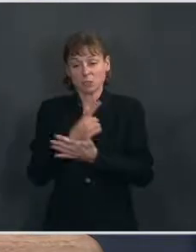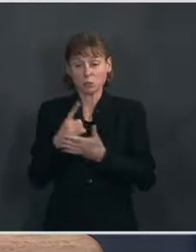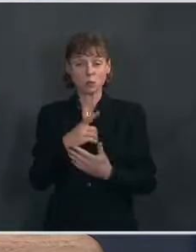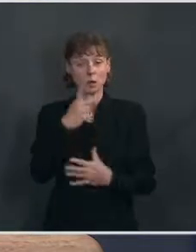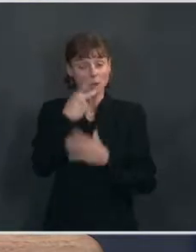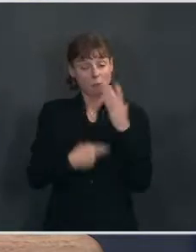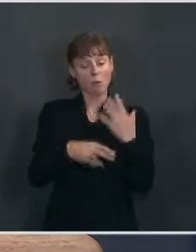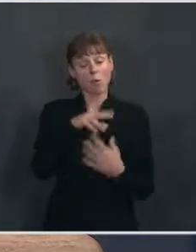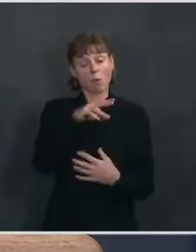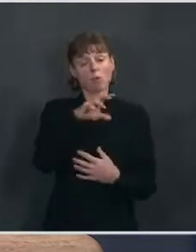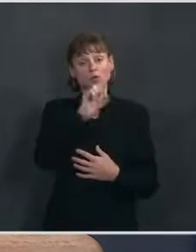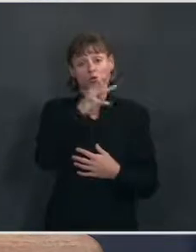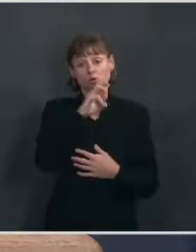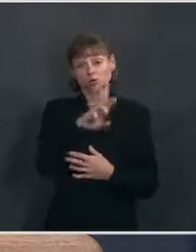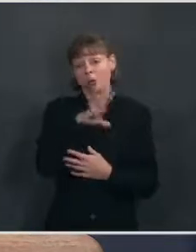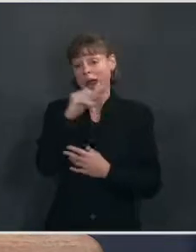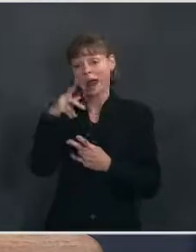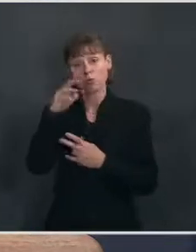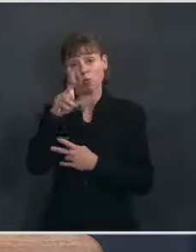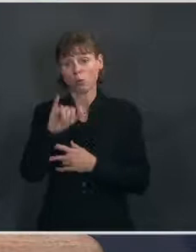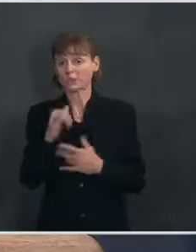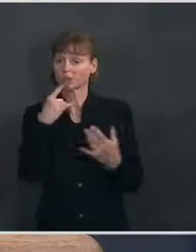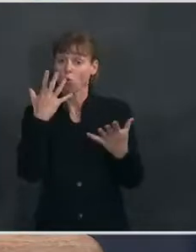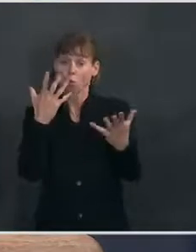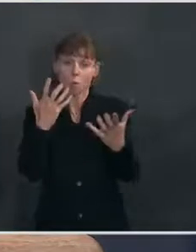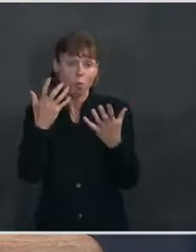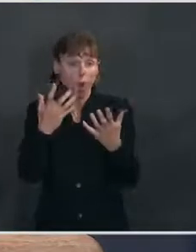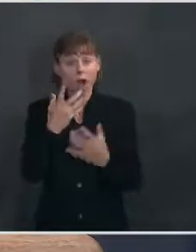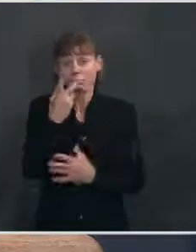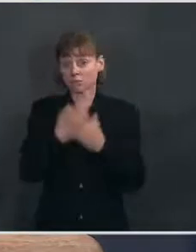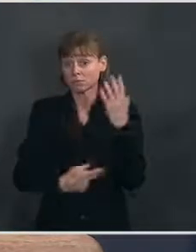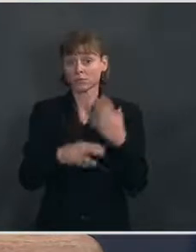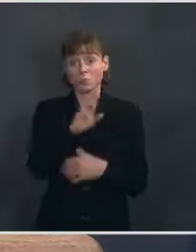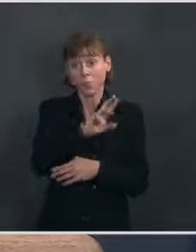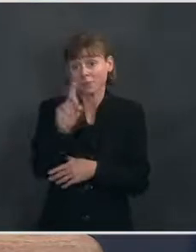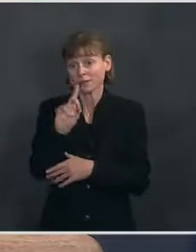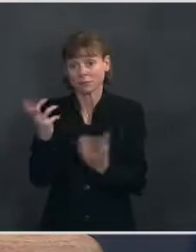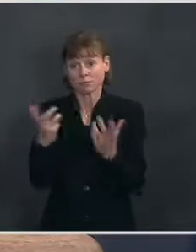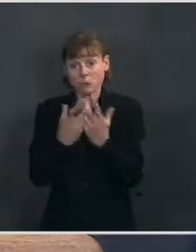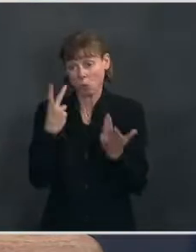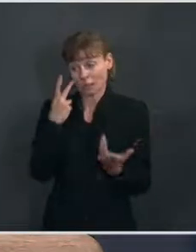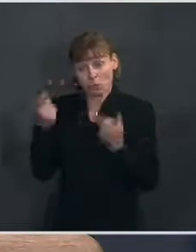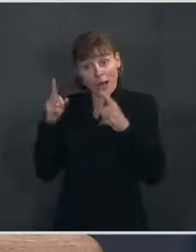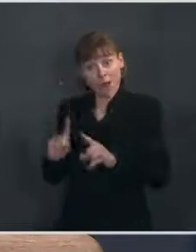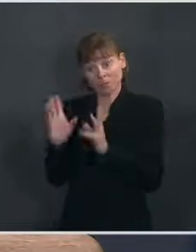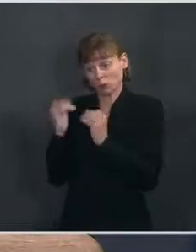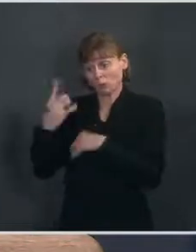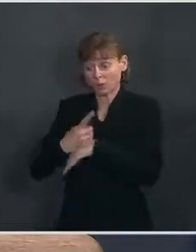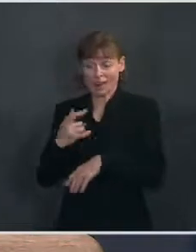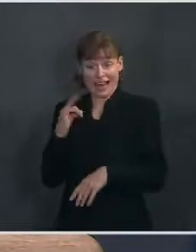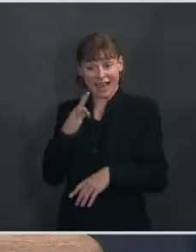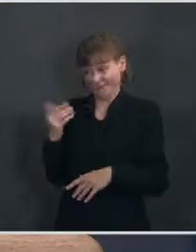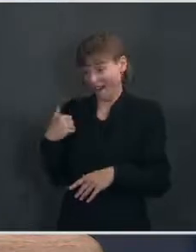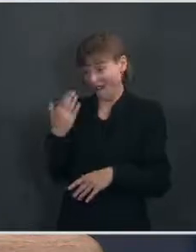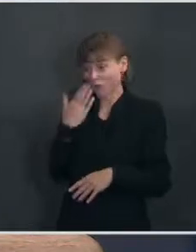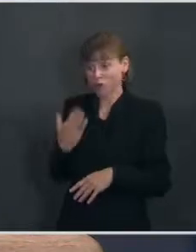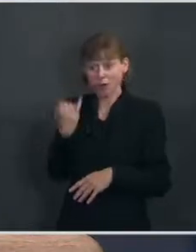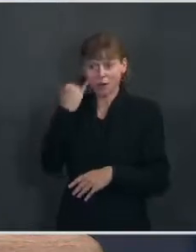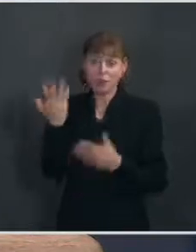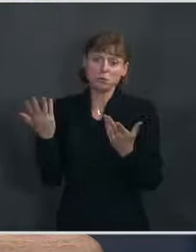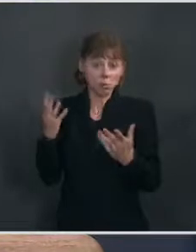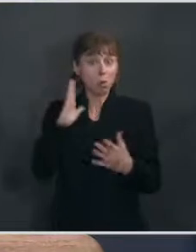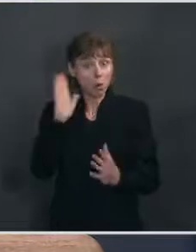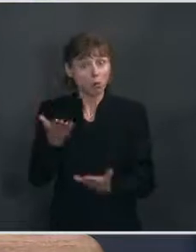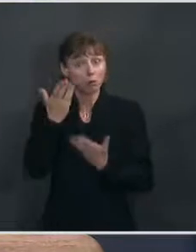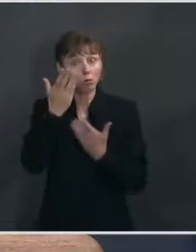also like it to be bipartisan. We'll see what comes out of this meeting today. And if there are good ideas to put forward, we'll put forward them. There's still time